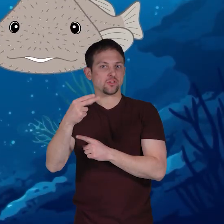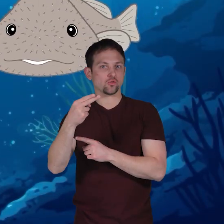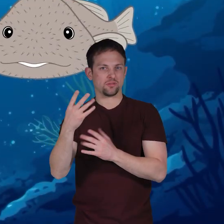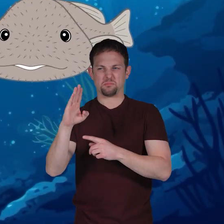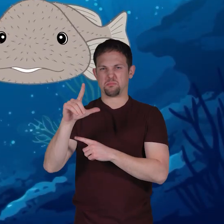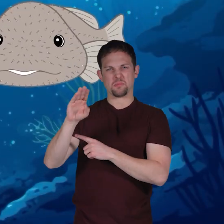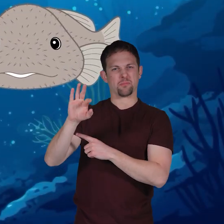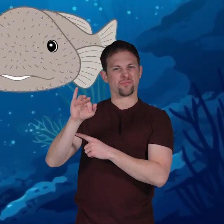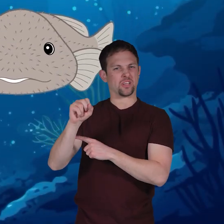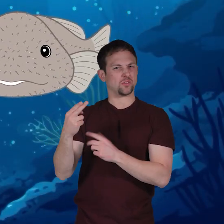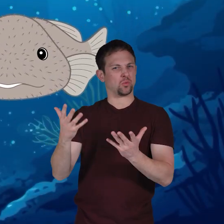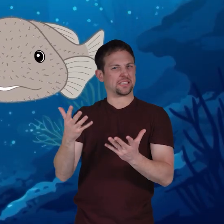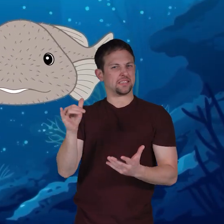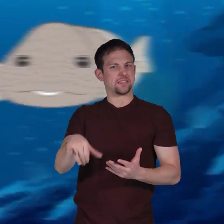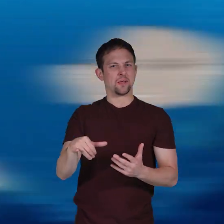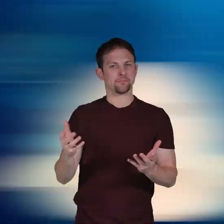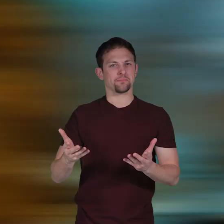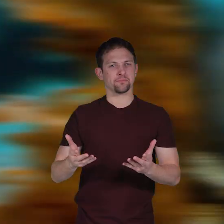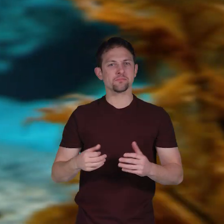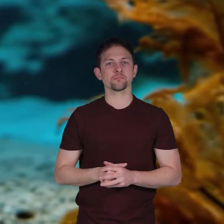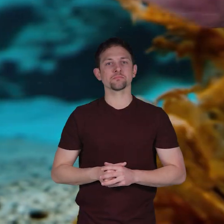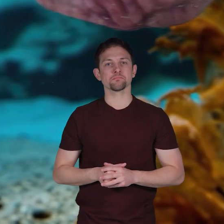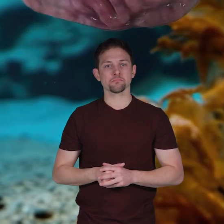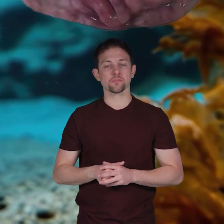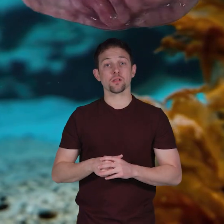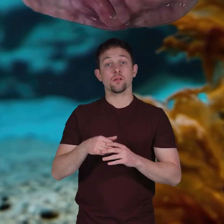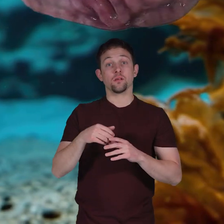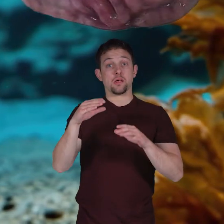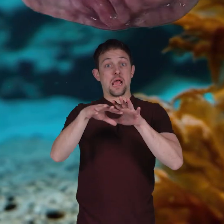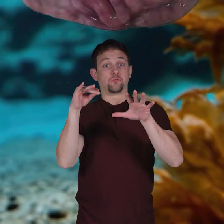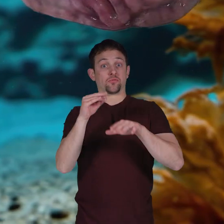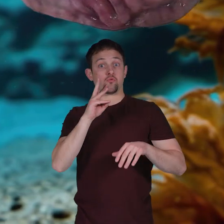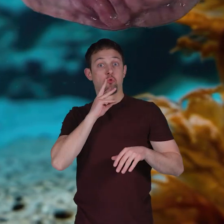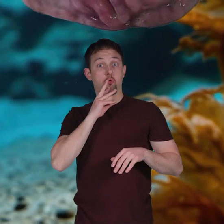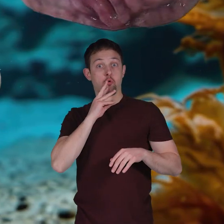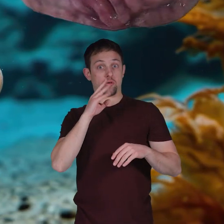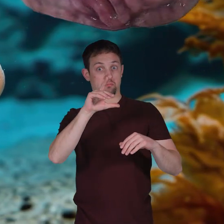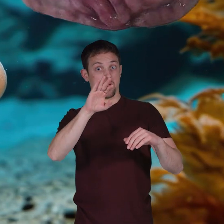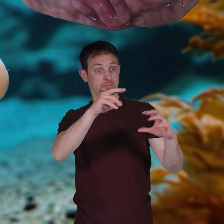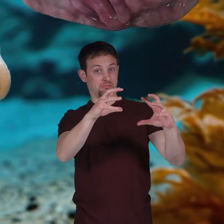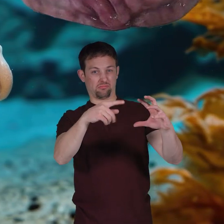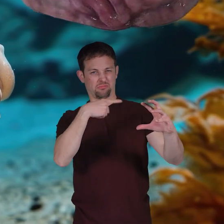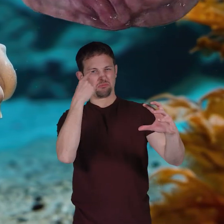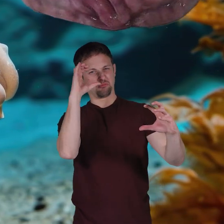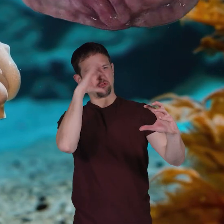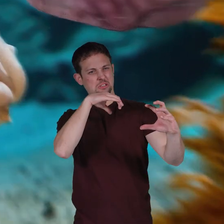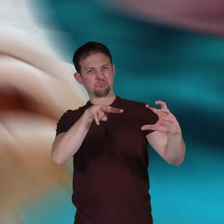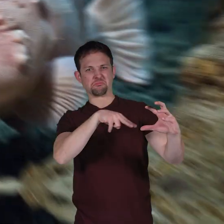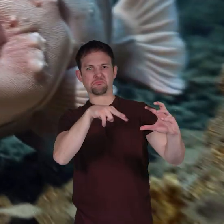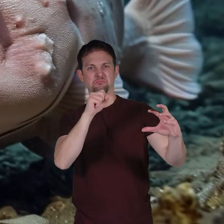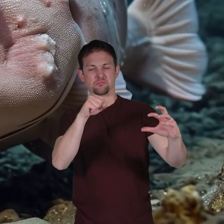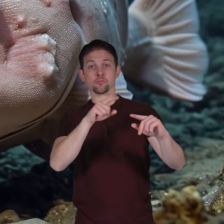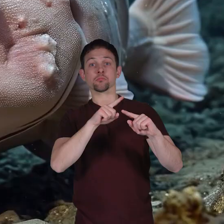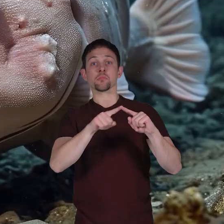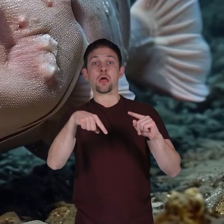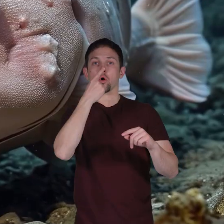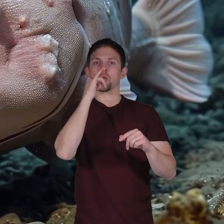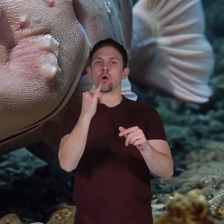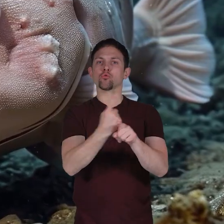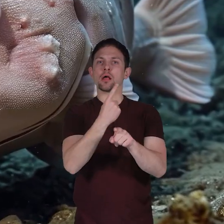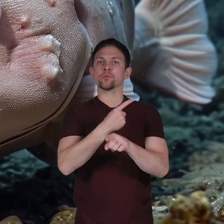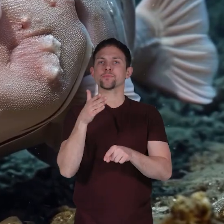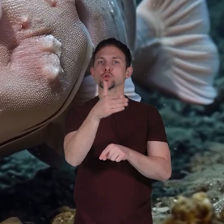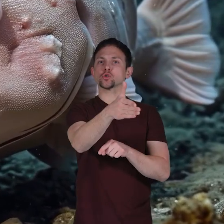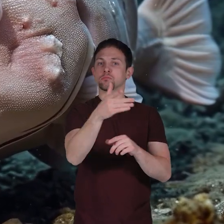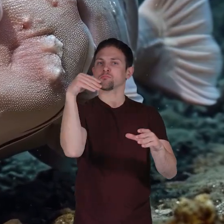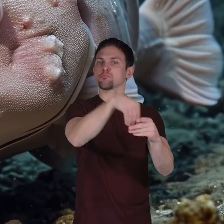what is a blobfish outside of the water blobfish can look quite strange but they look much like